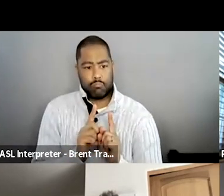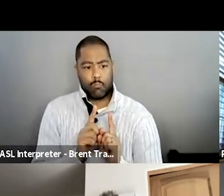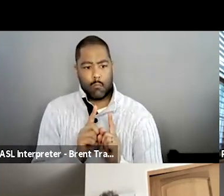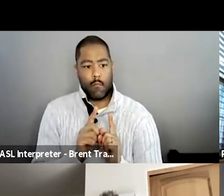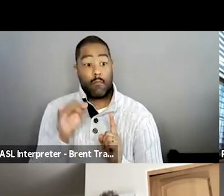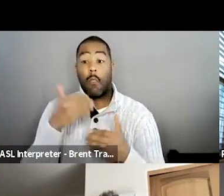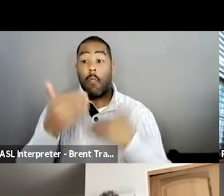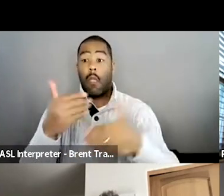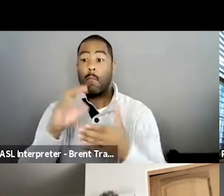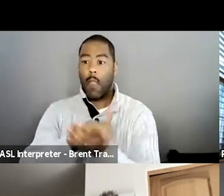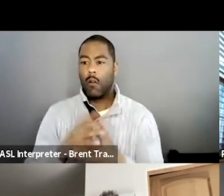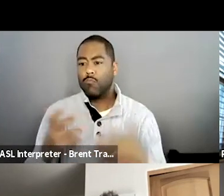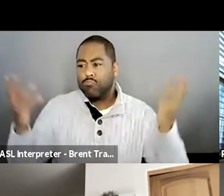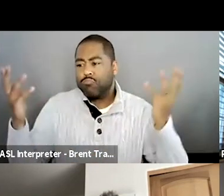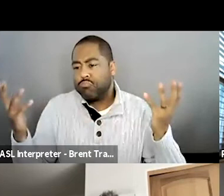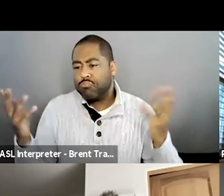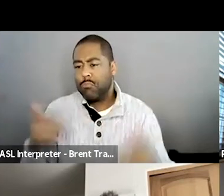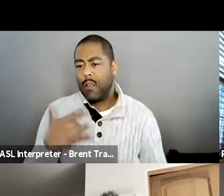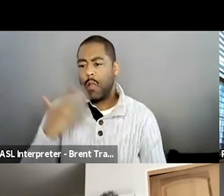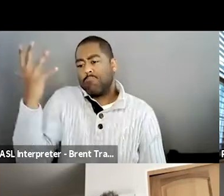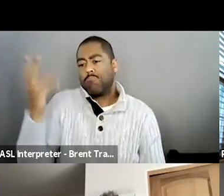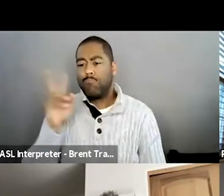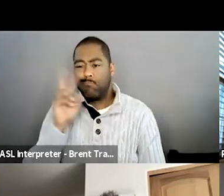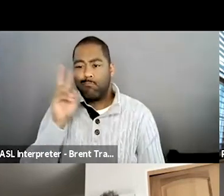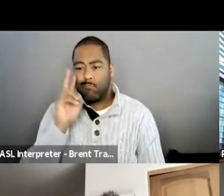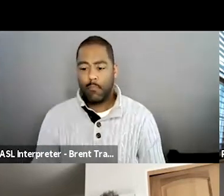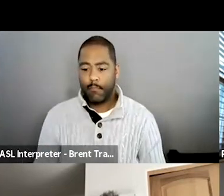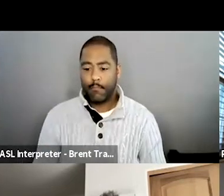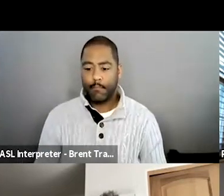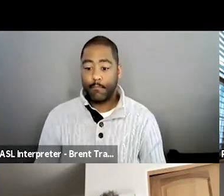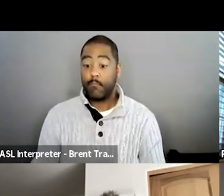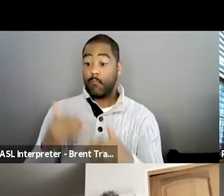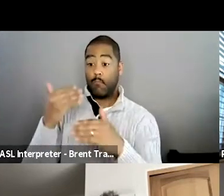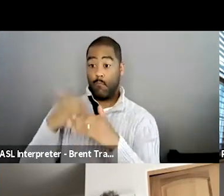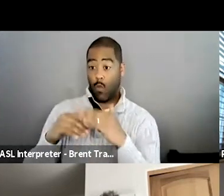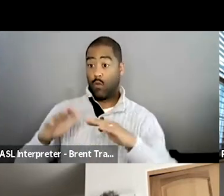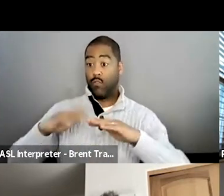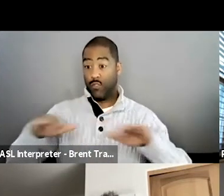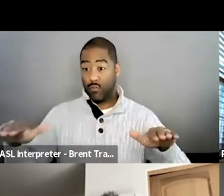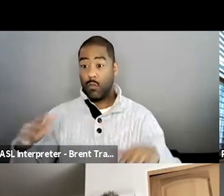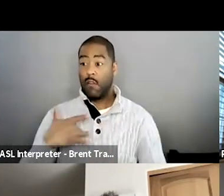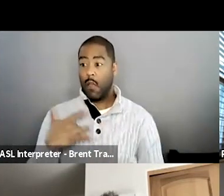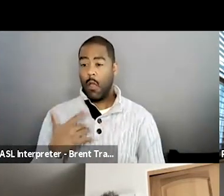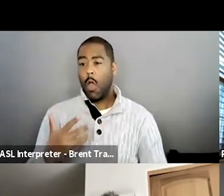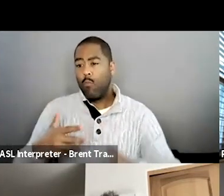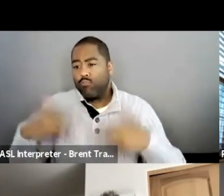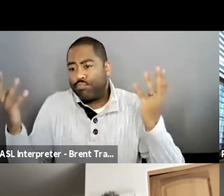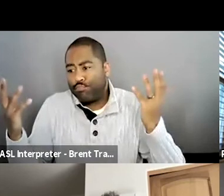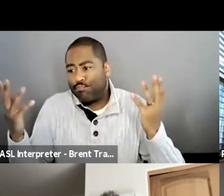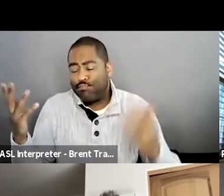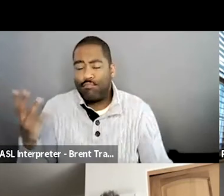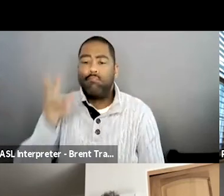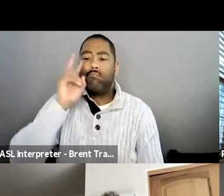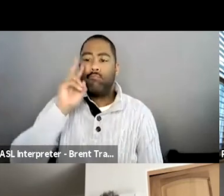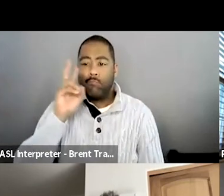awesome too. If I, if I don't, I'll probably be, you know, the auntie that goes and spoils, um, the other, my friends,